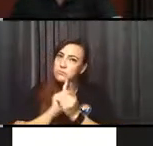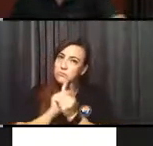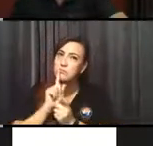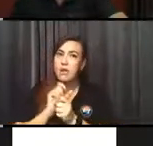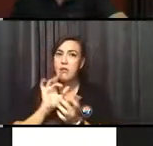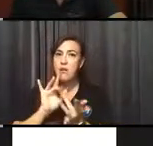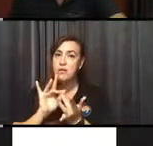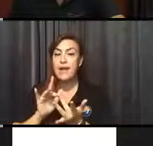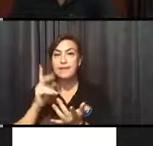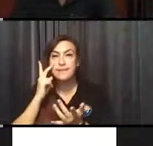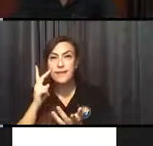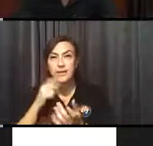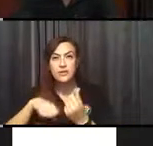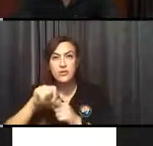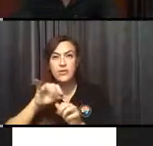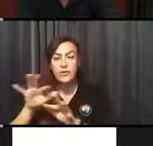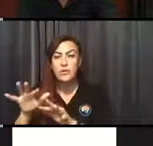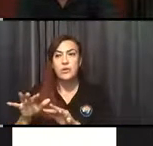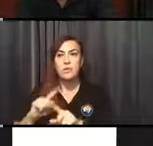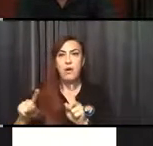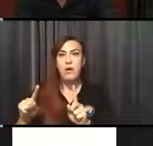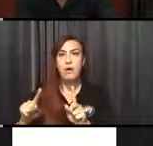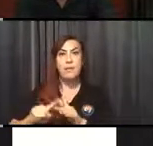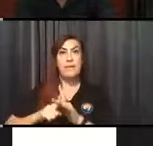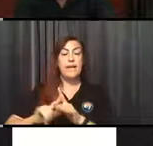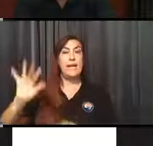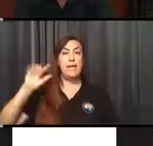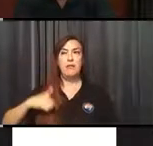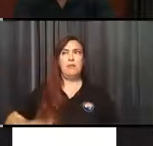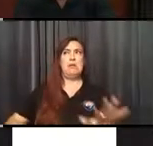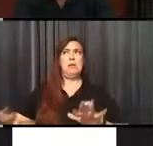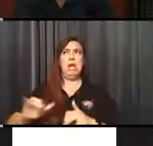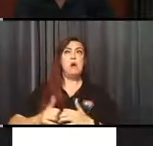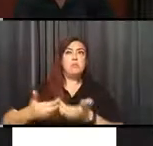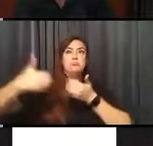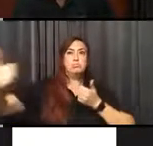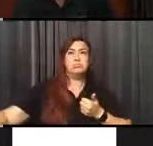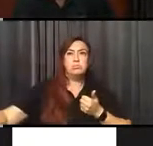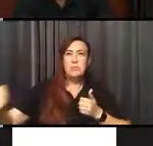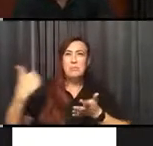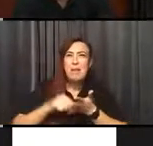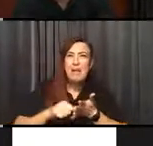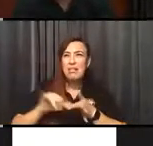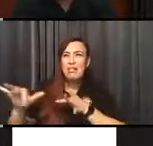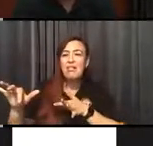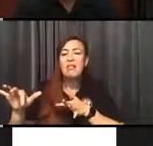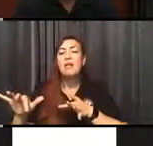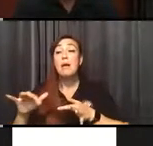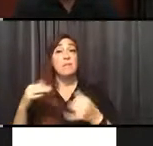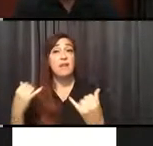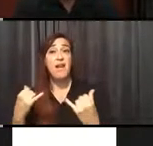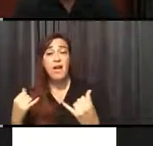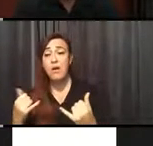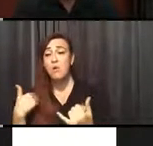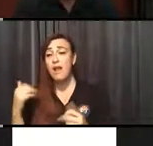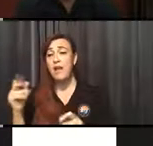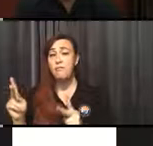people. But it was the best we could do. And I can say, I've got somebody in school and out of school, and they're employed, and a